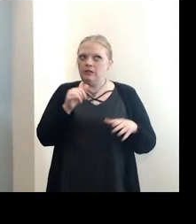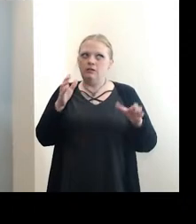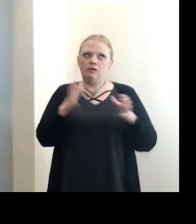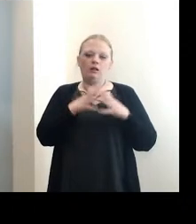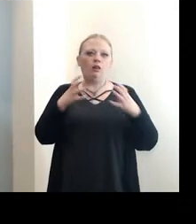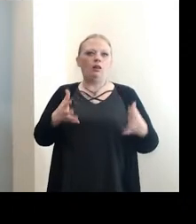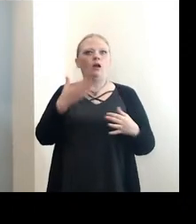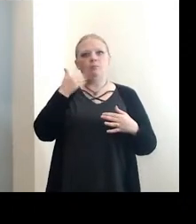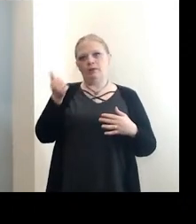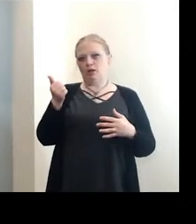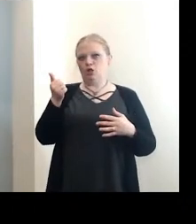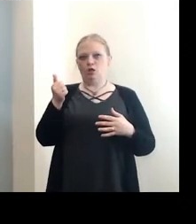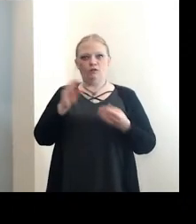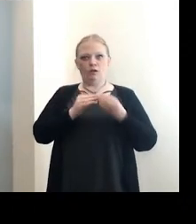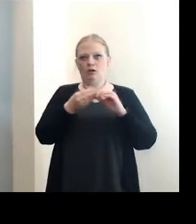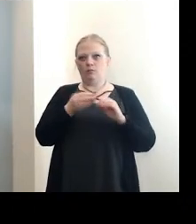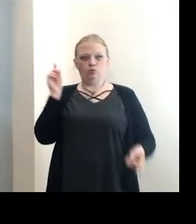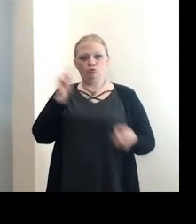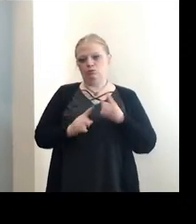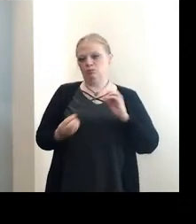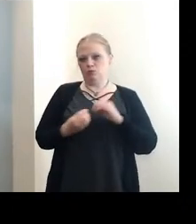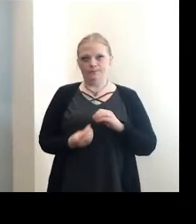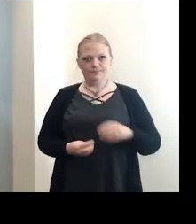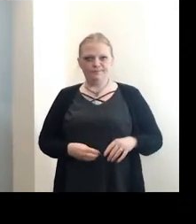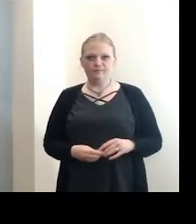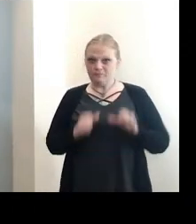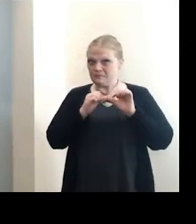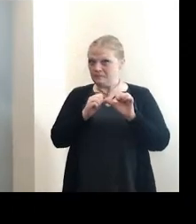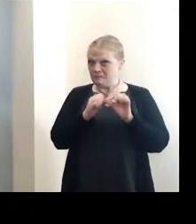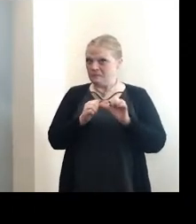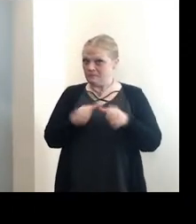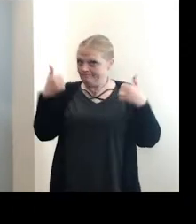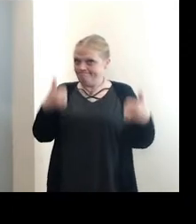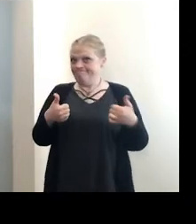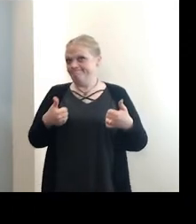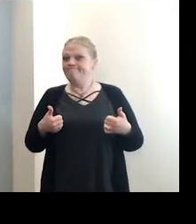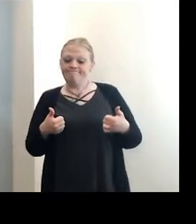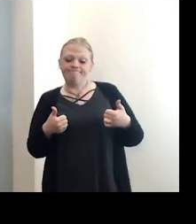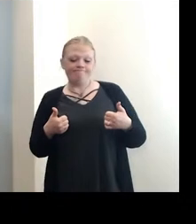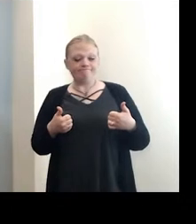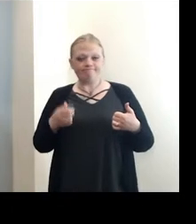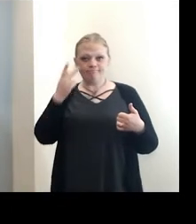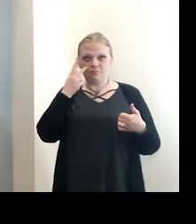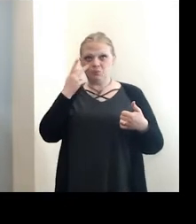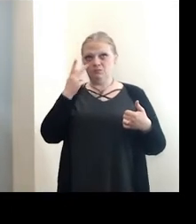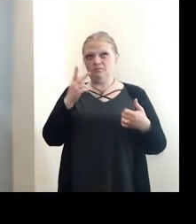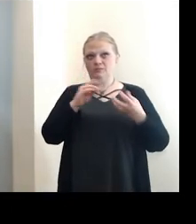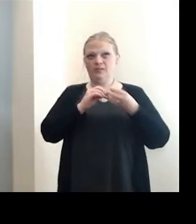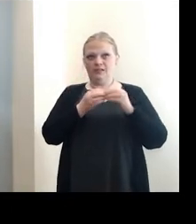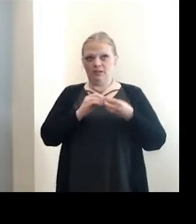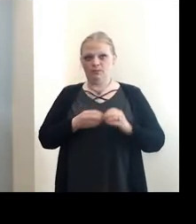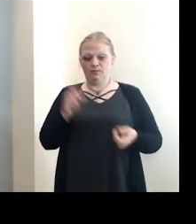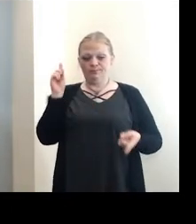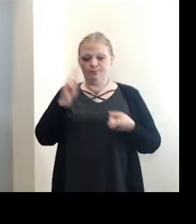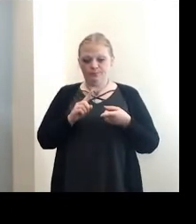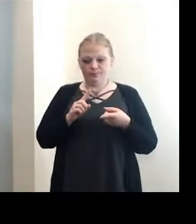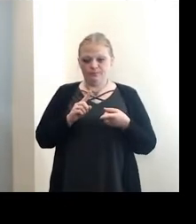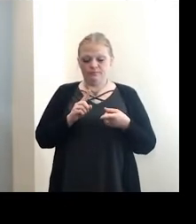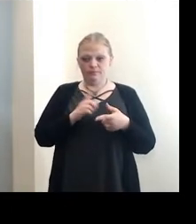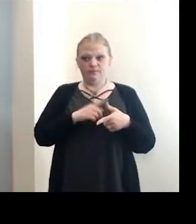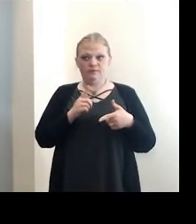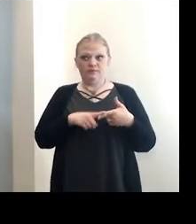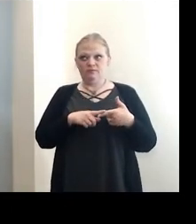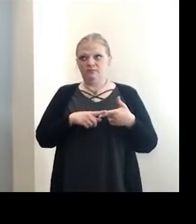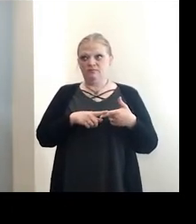better job of seeing those numbers even drop further. So let's keep on doing that to see that our numbers drop to a point where we are